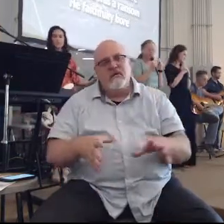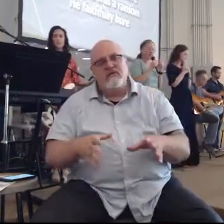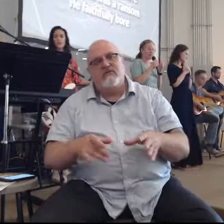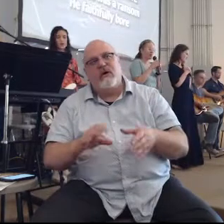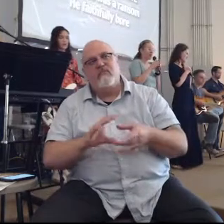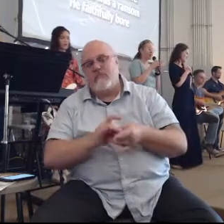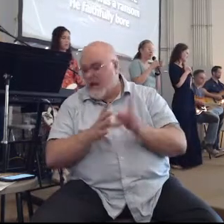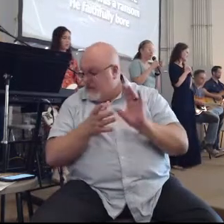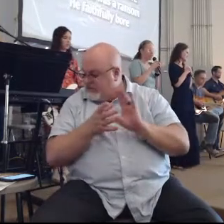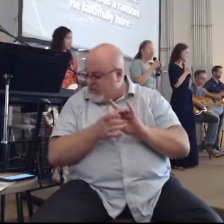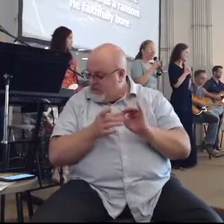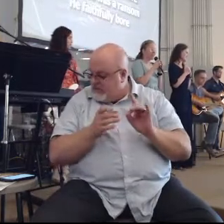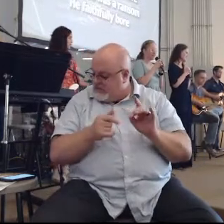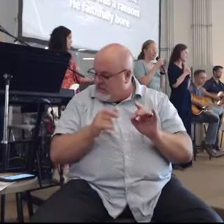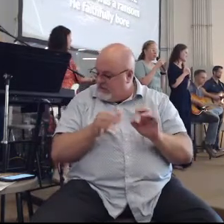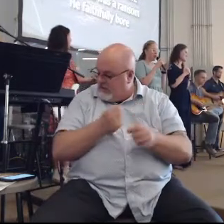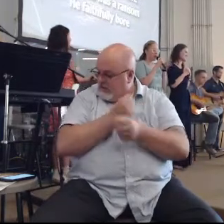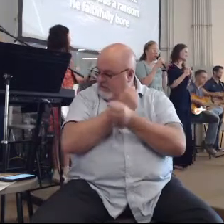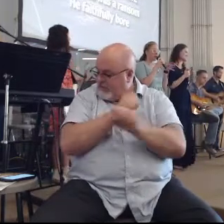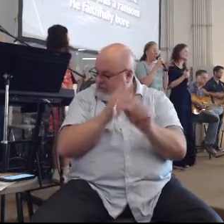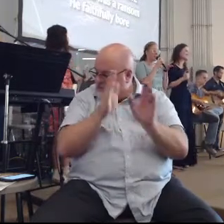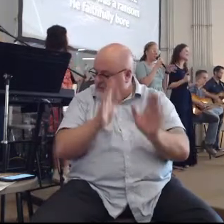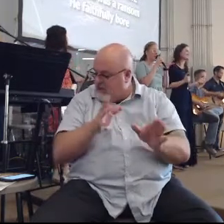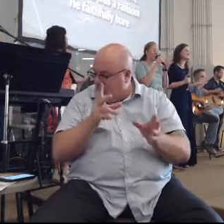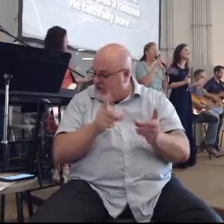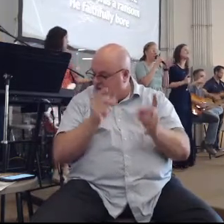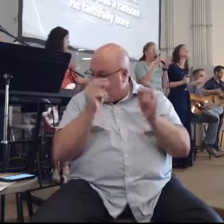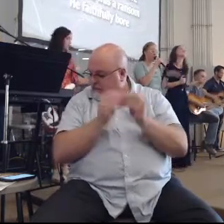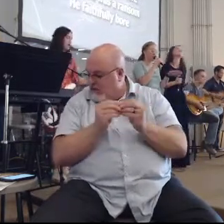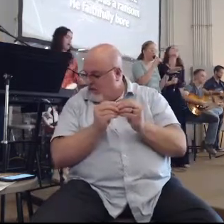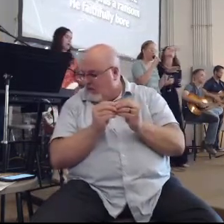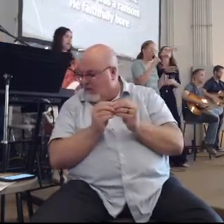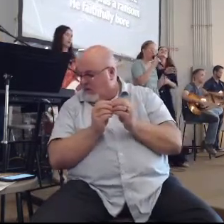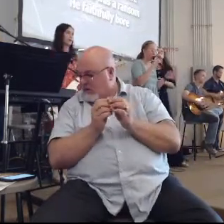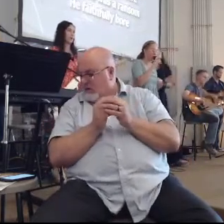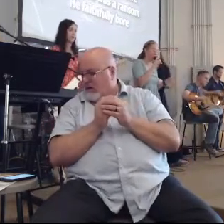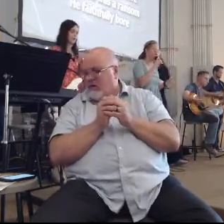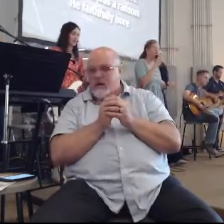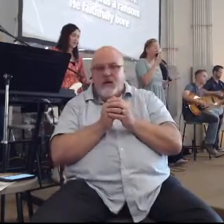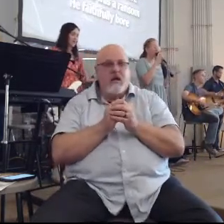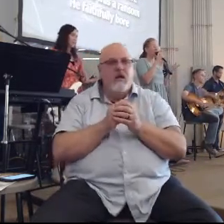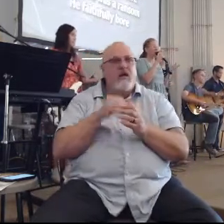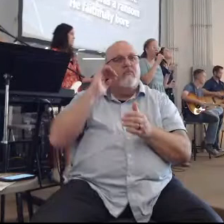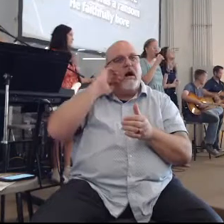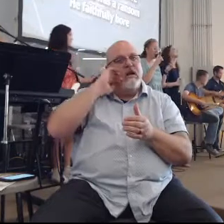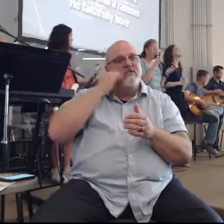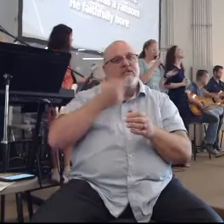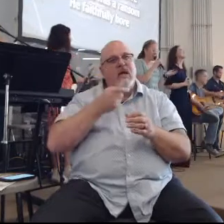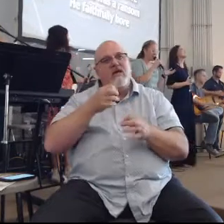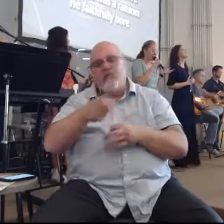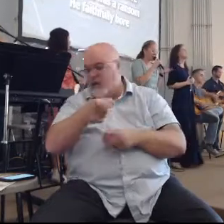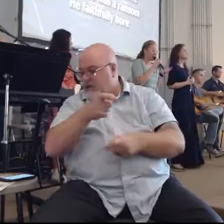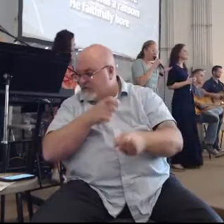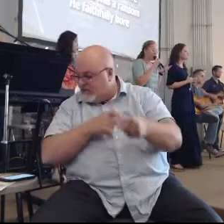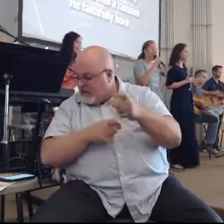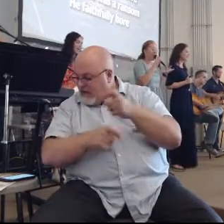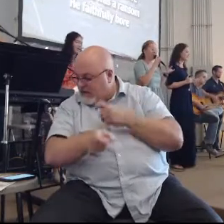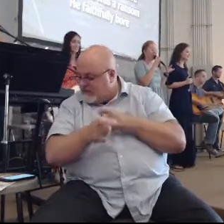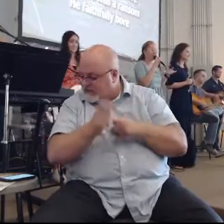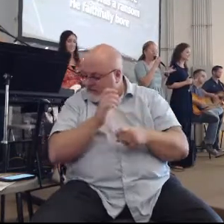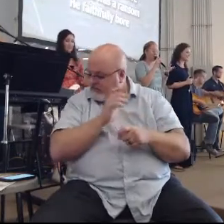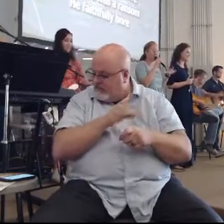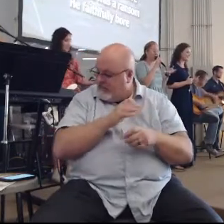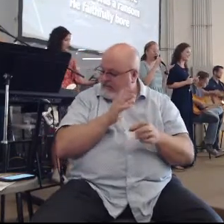Release from my chains, I'm a freezer no more My strength was